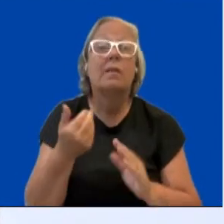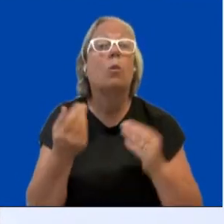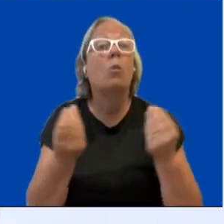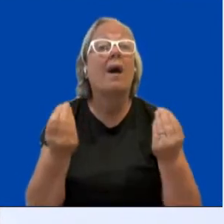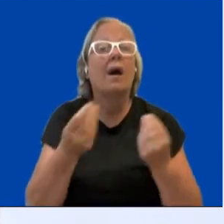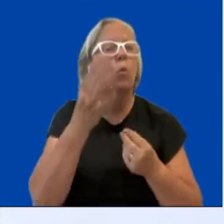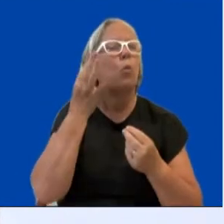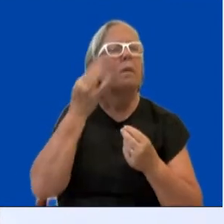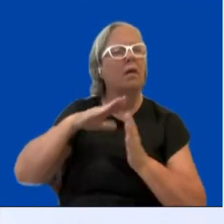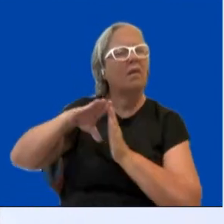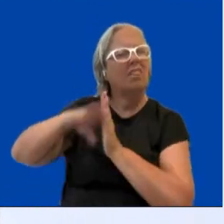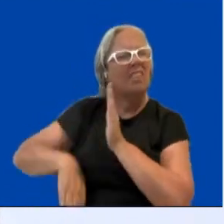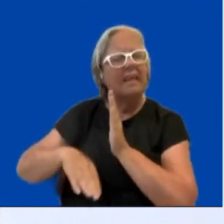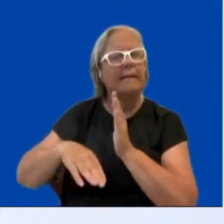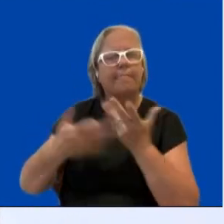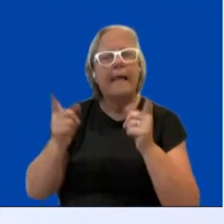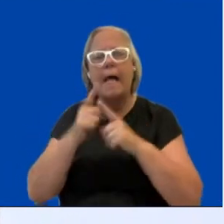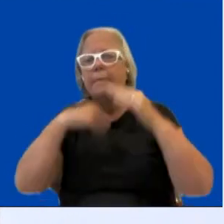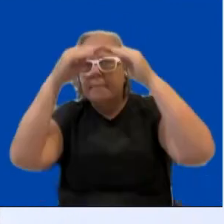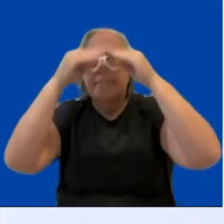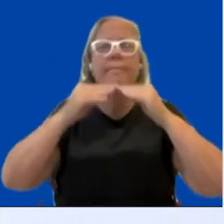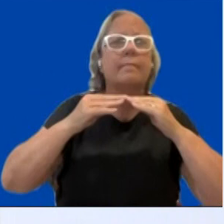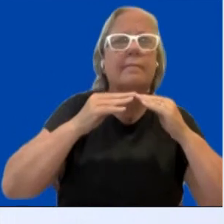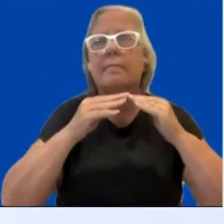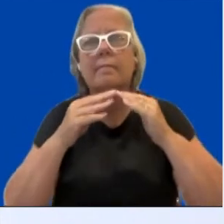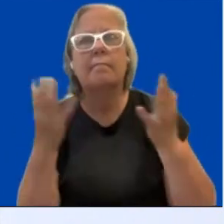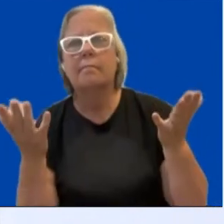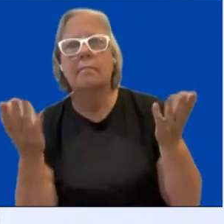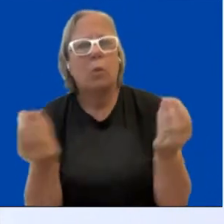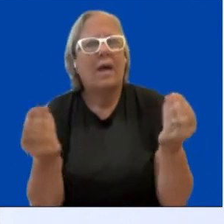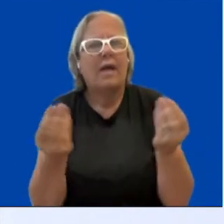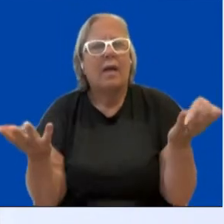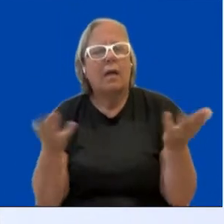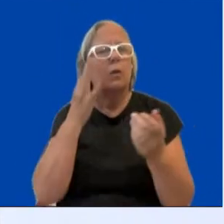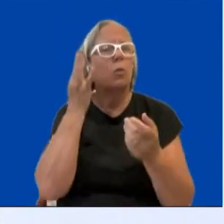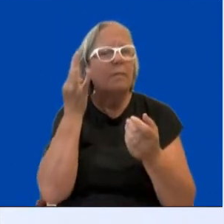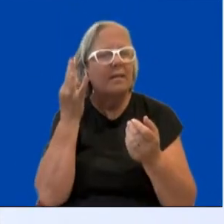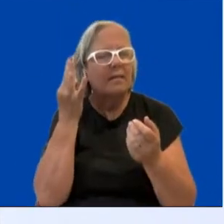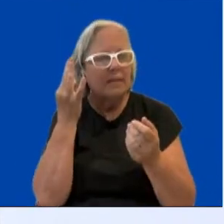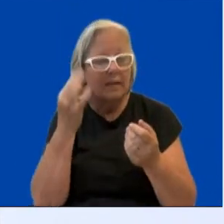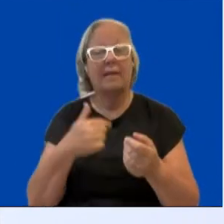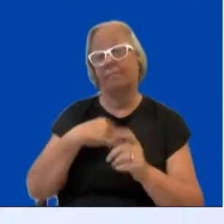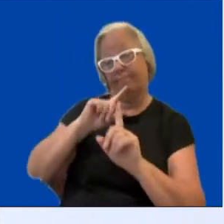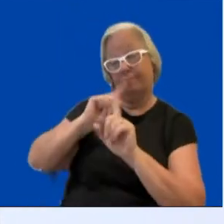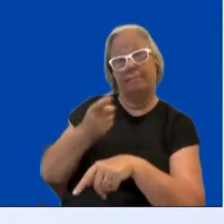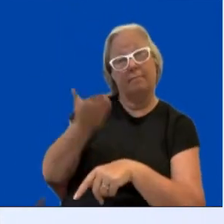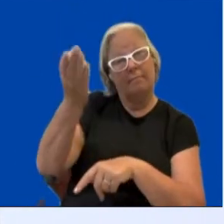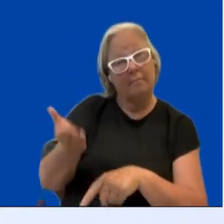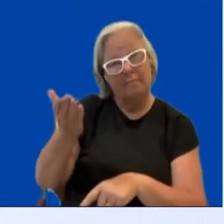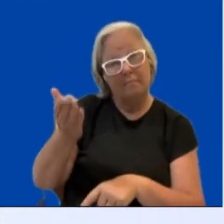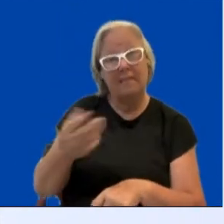to end my response, Frederica, I think we all have a responsibility in